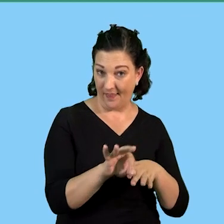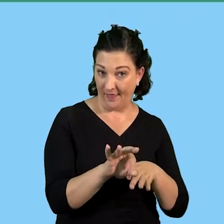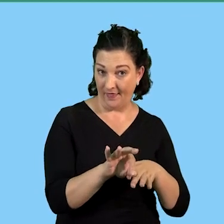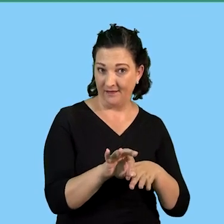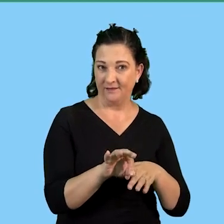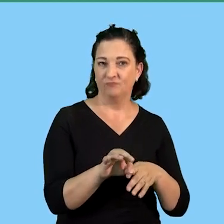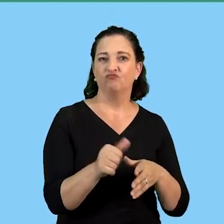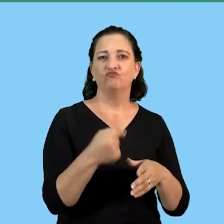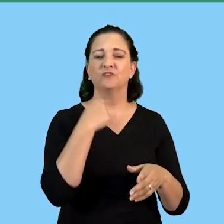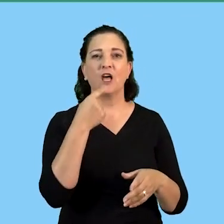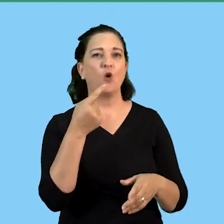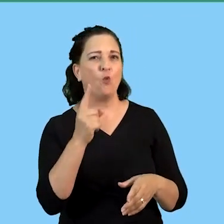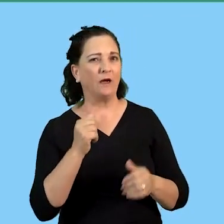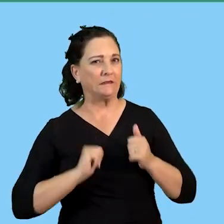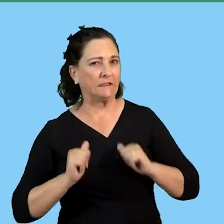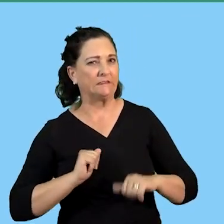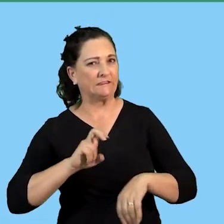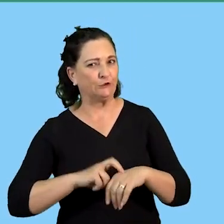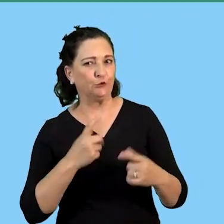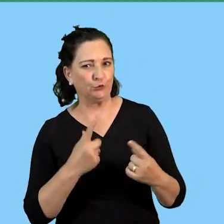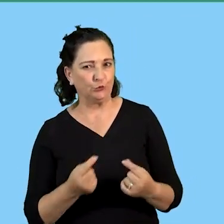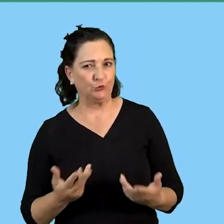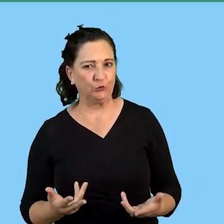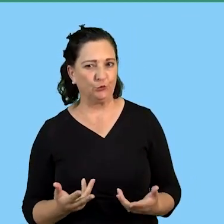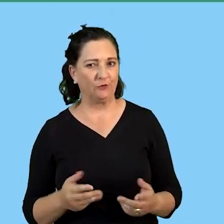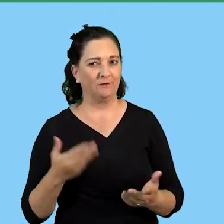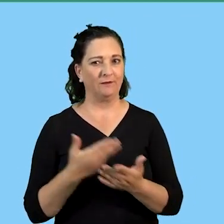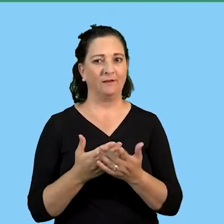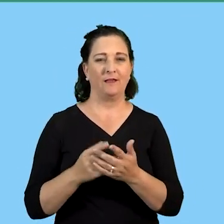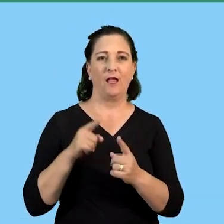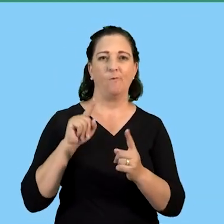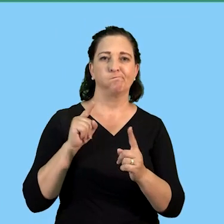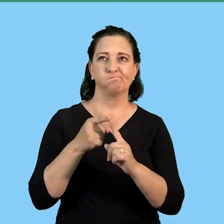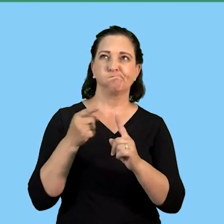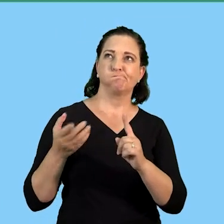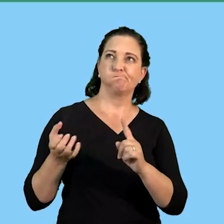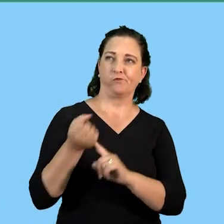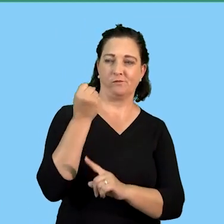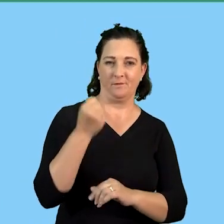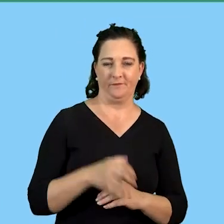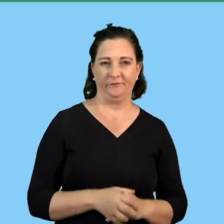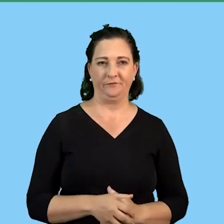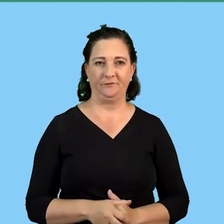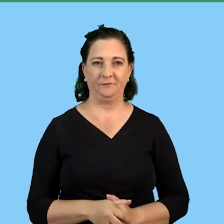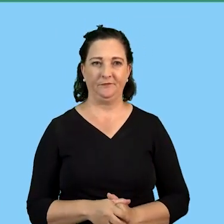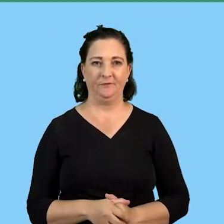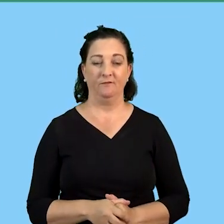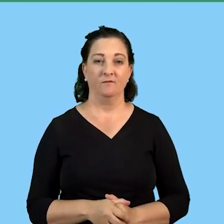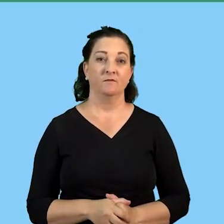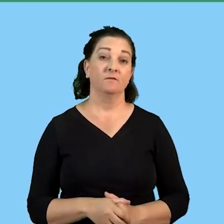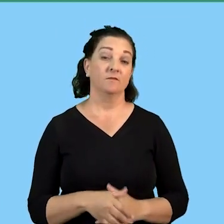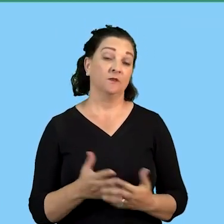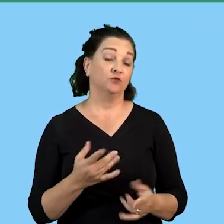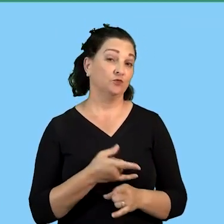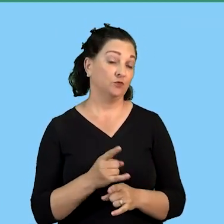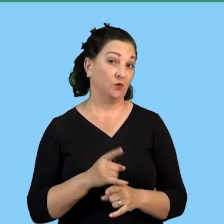actions that need to be executed in order to reach the business goals so basically when we